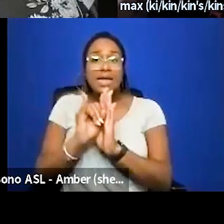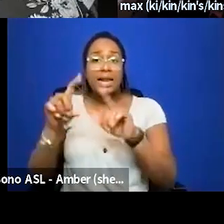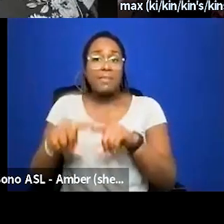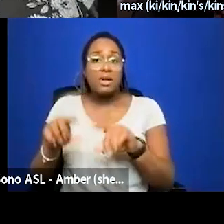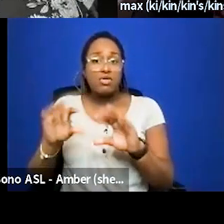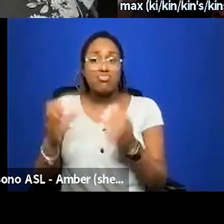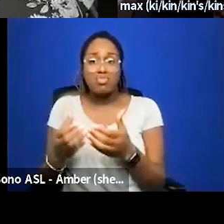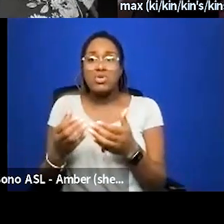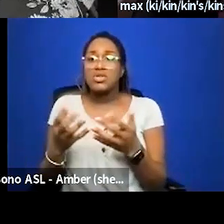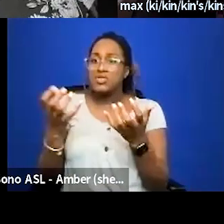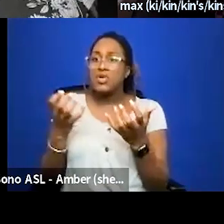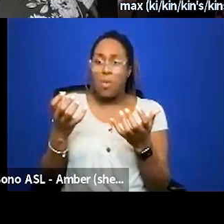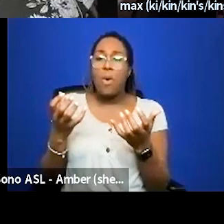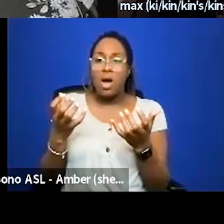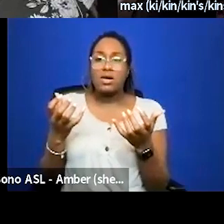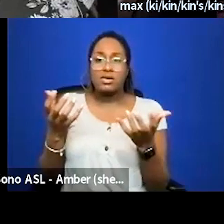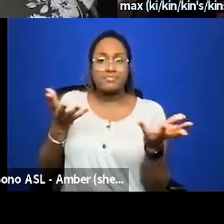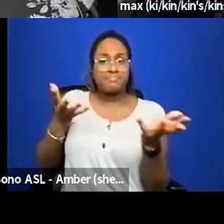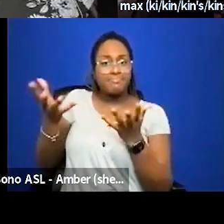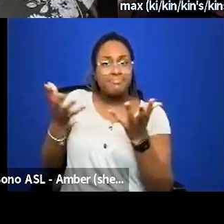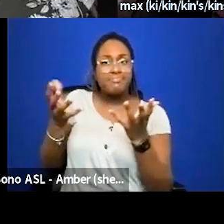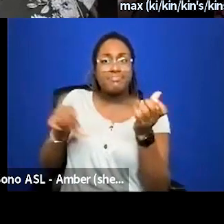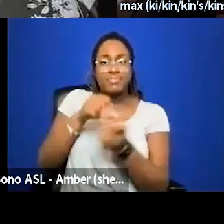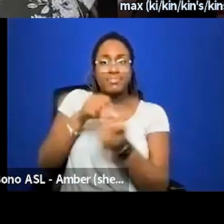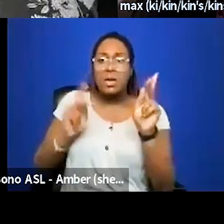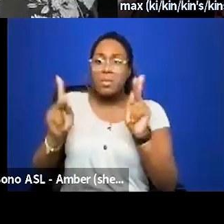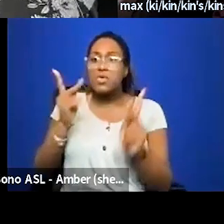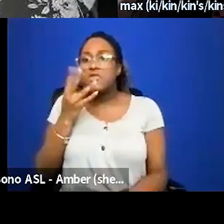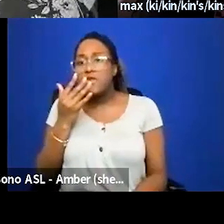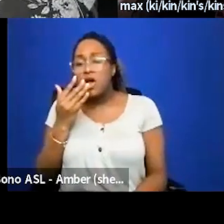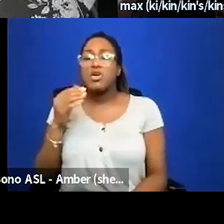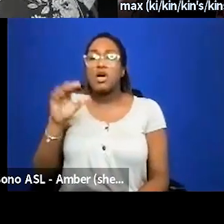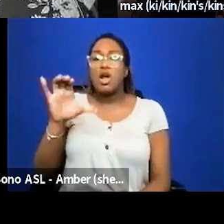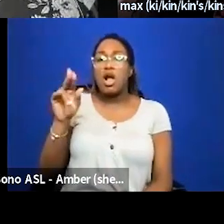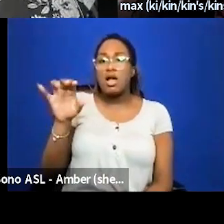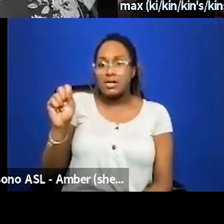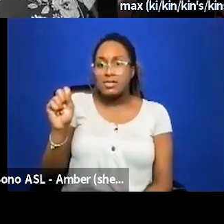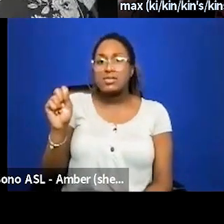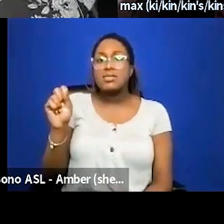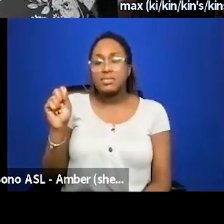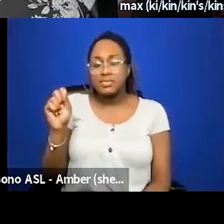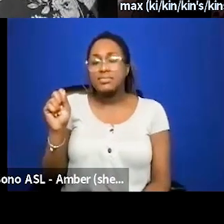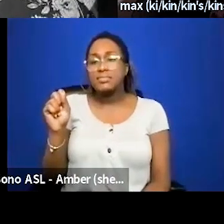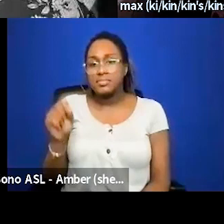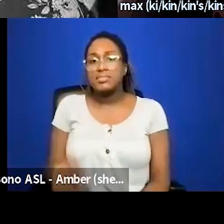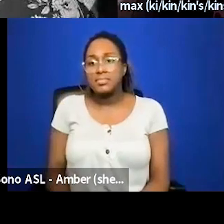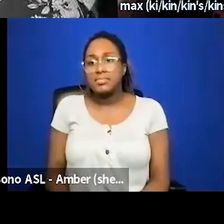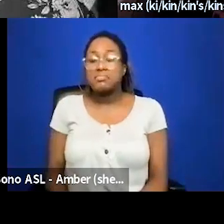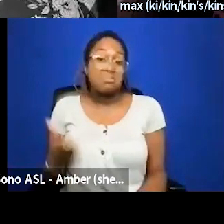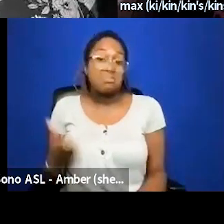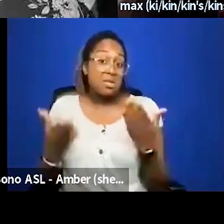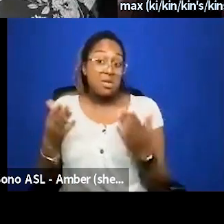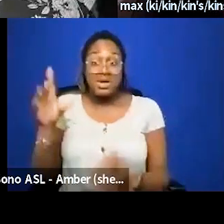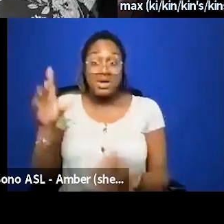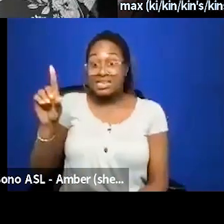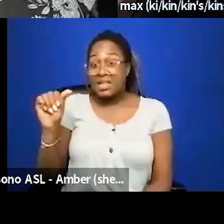hang out with each other for whatever reason there was a people of color caucus there was um maybe a disability